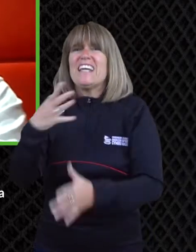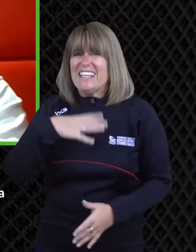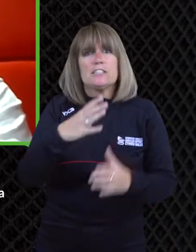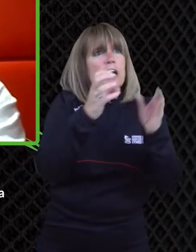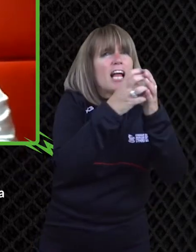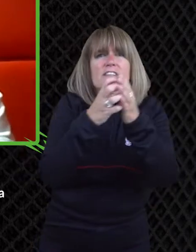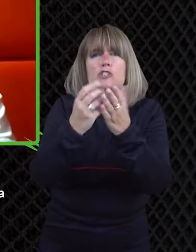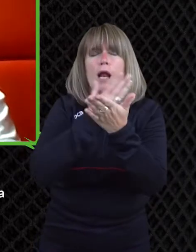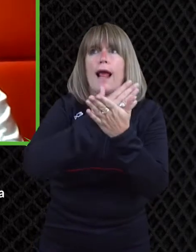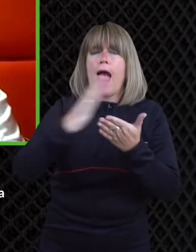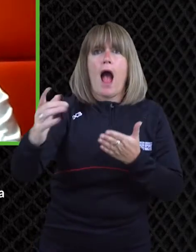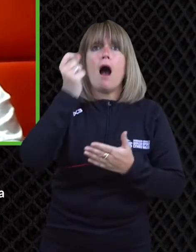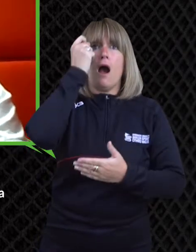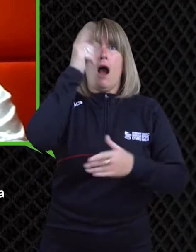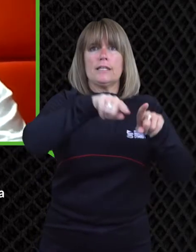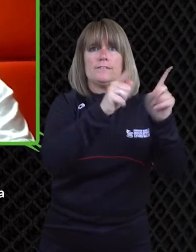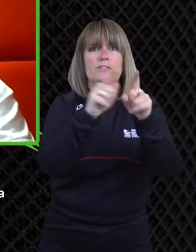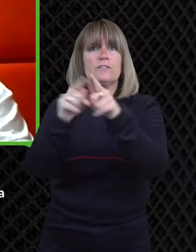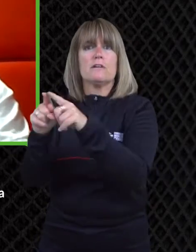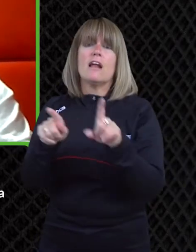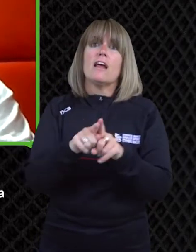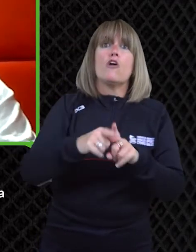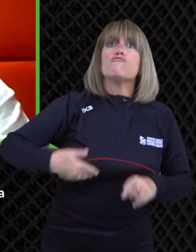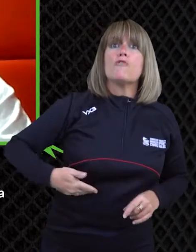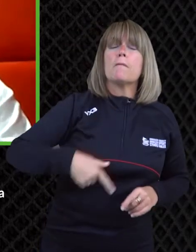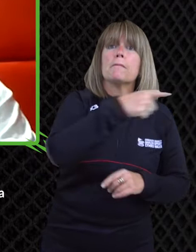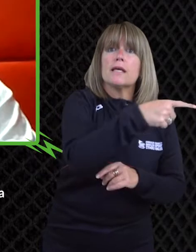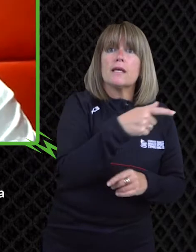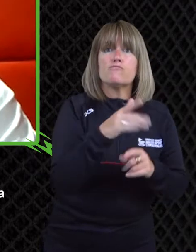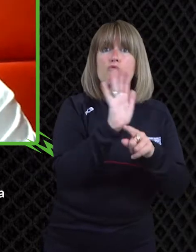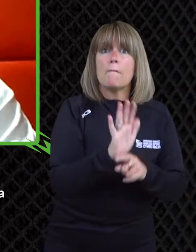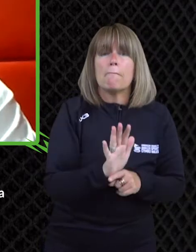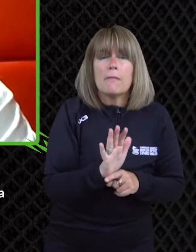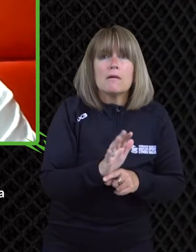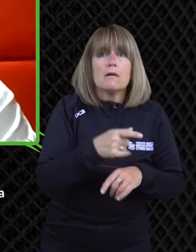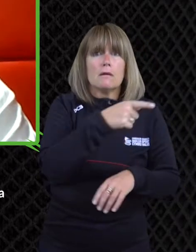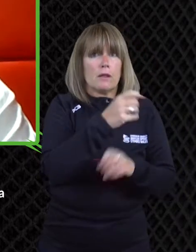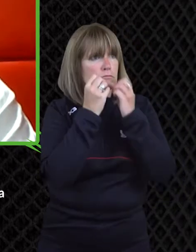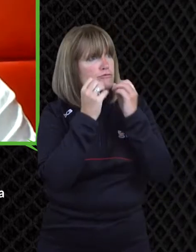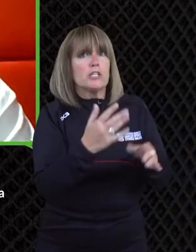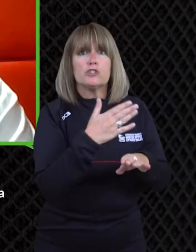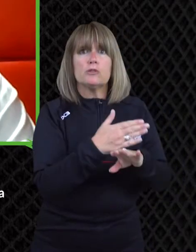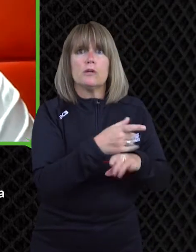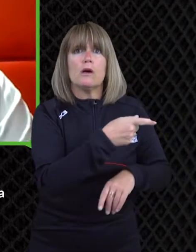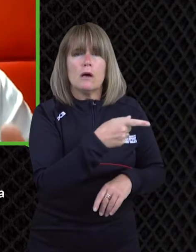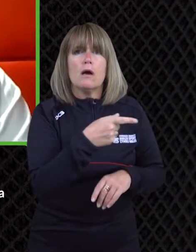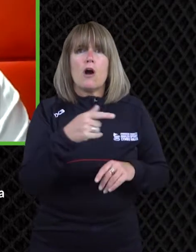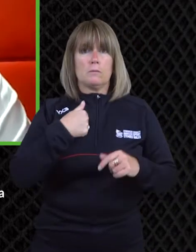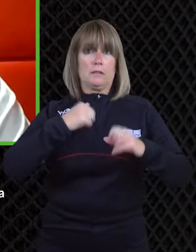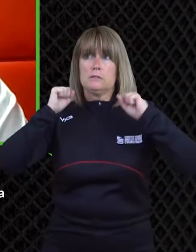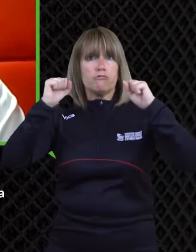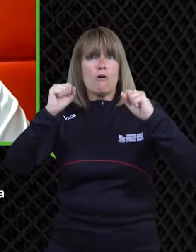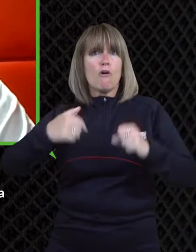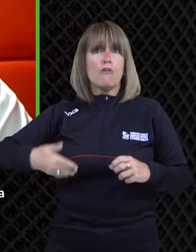just the general population i i think that understanding of the classification system is needed and for example with